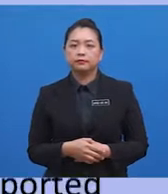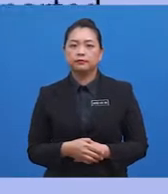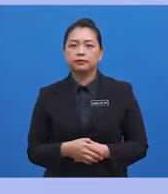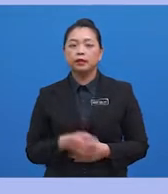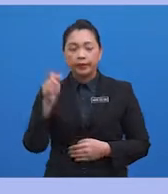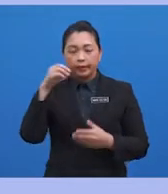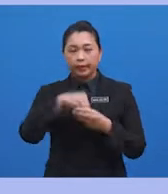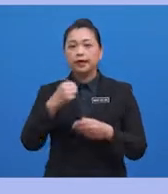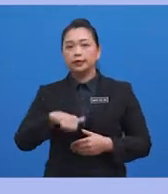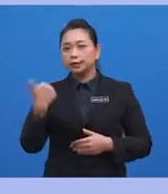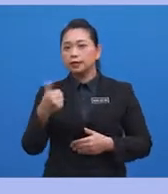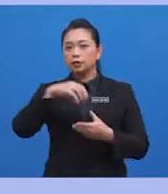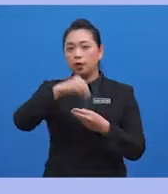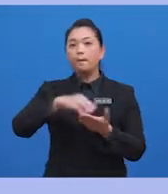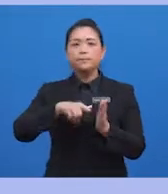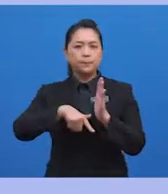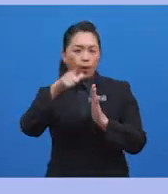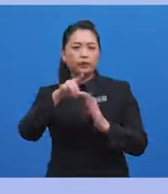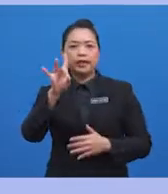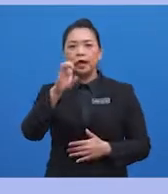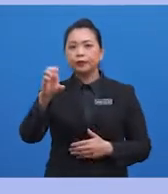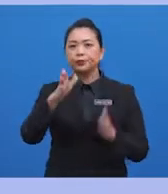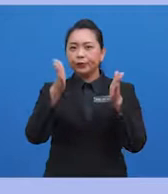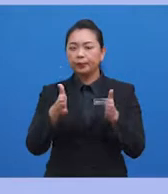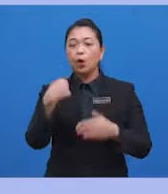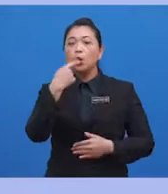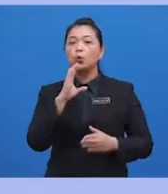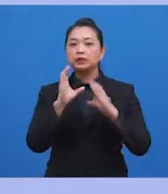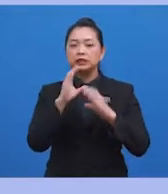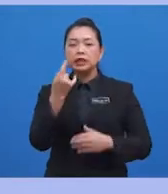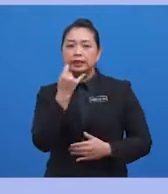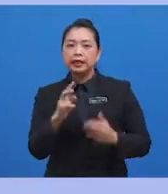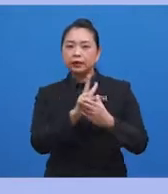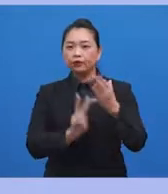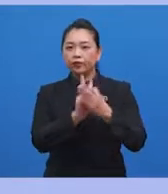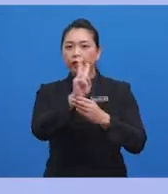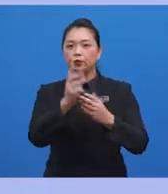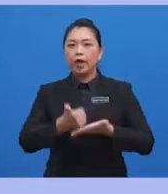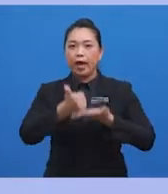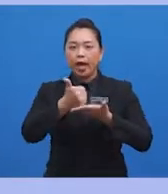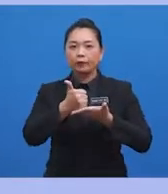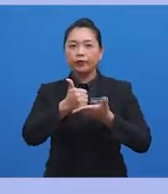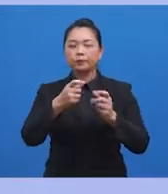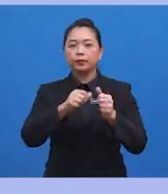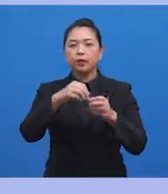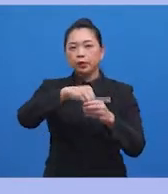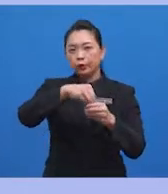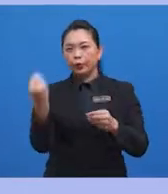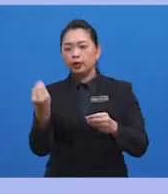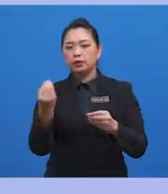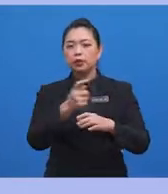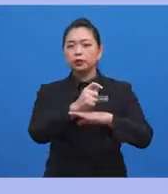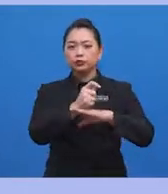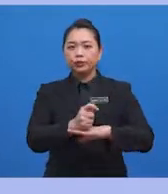In another study of more than 800 people who said they vaped to help them quit traditional cigarette